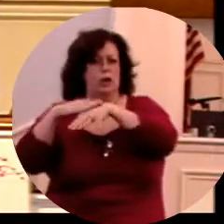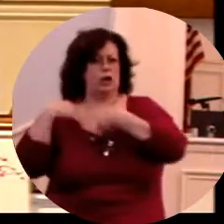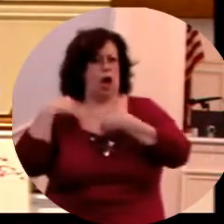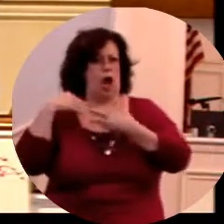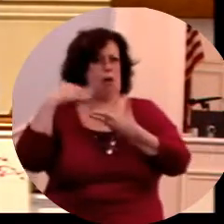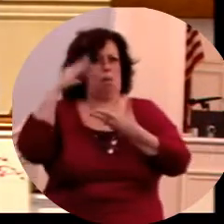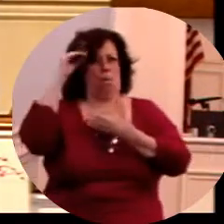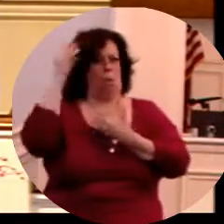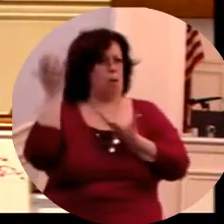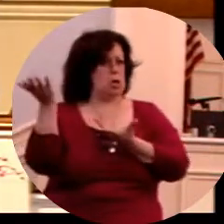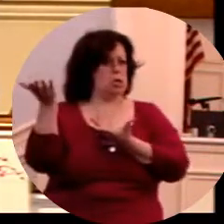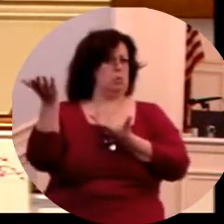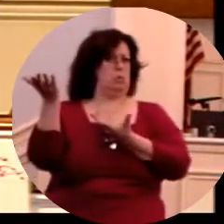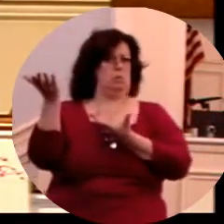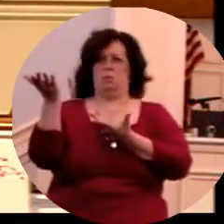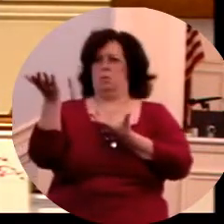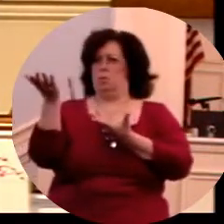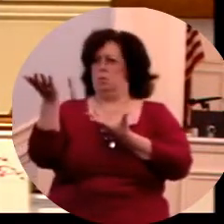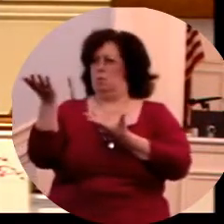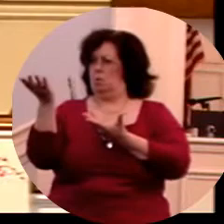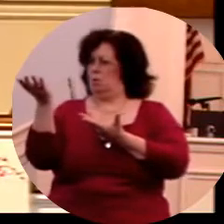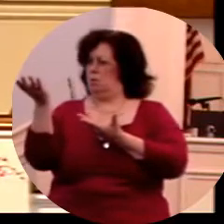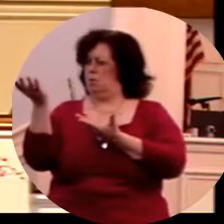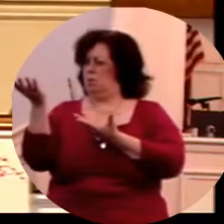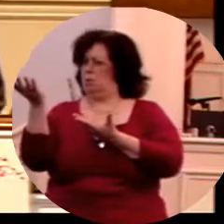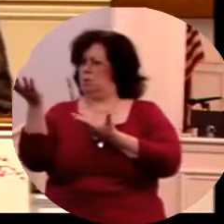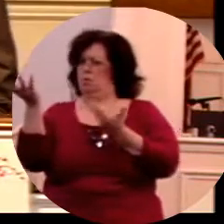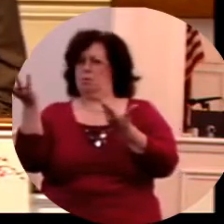And I believe a man that desire another man is too.